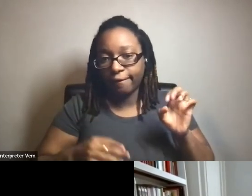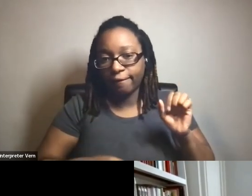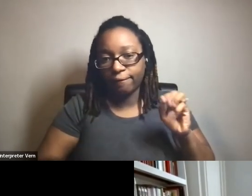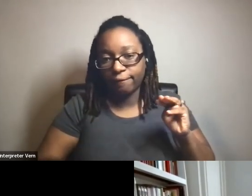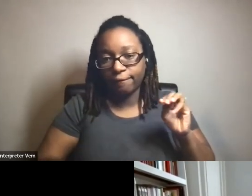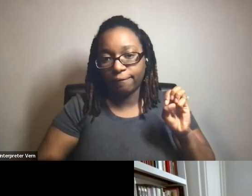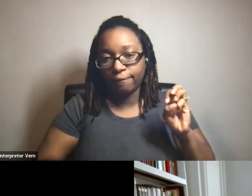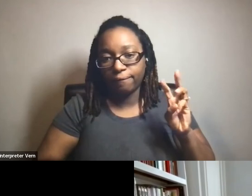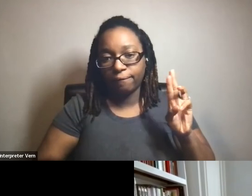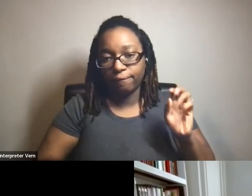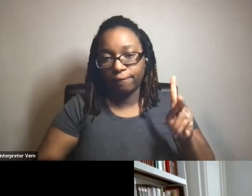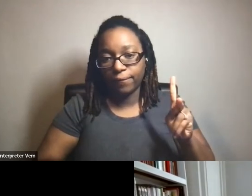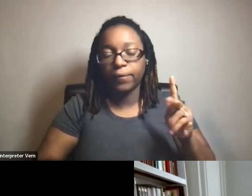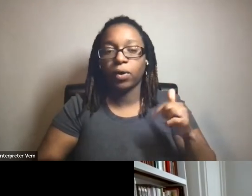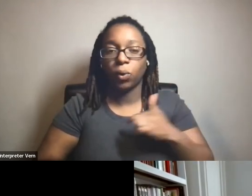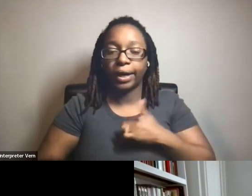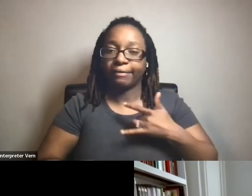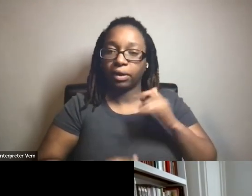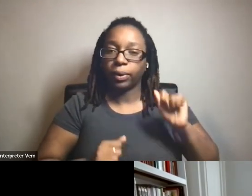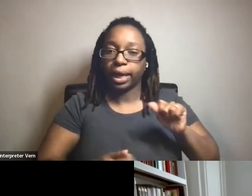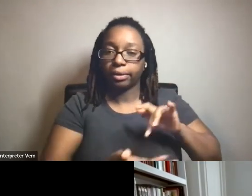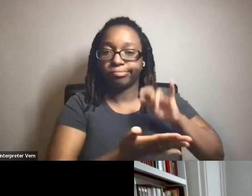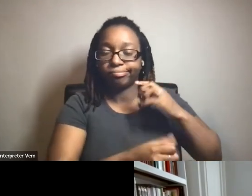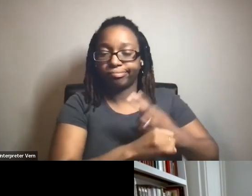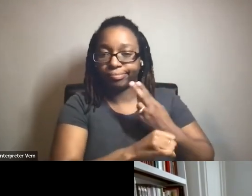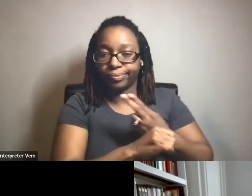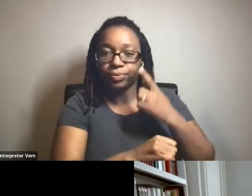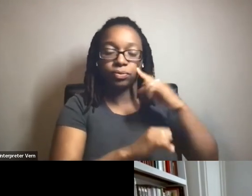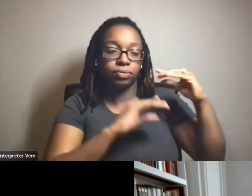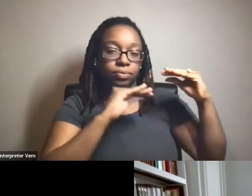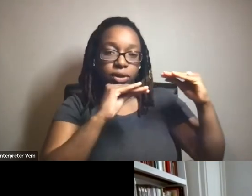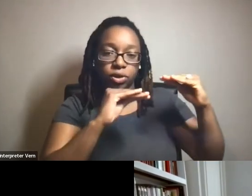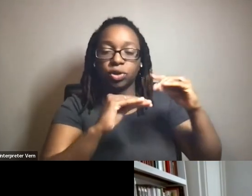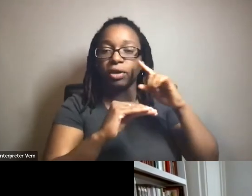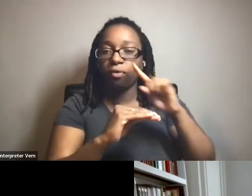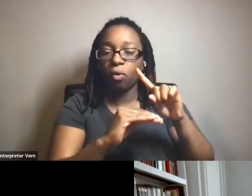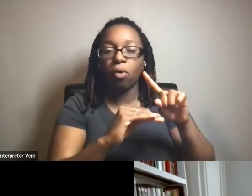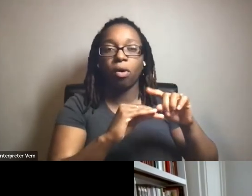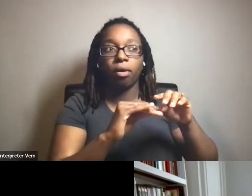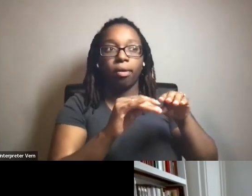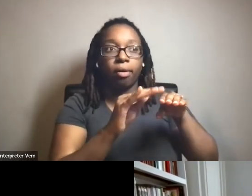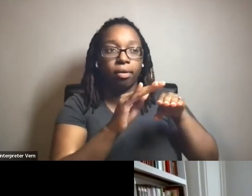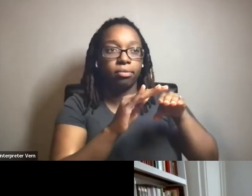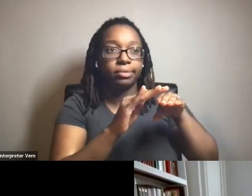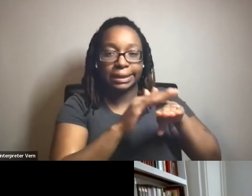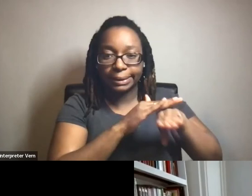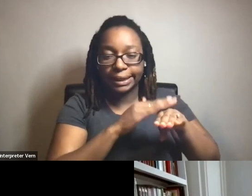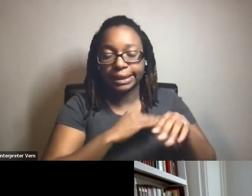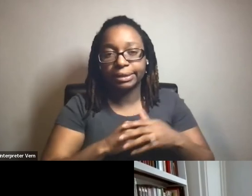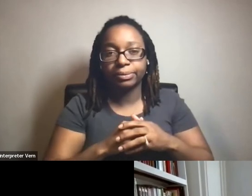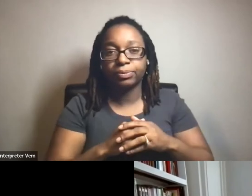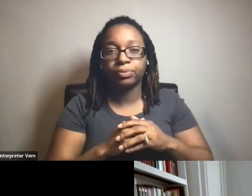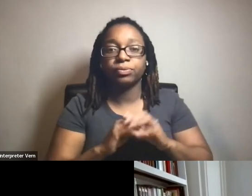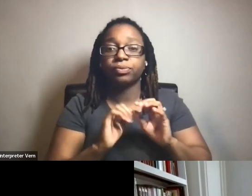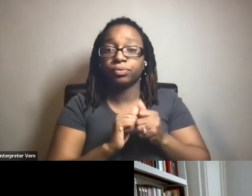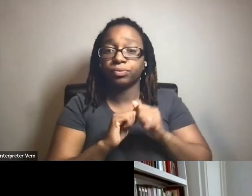be of practical use to teachers and those supporting accessibilities where you can come into